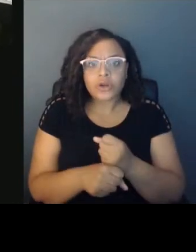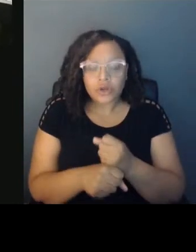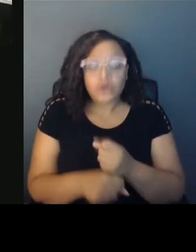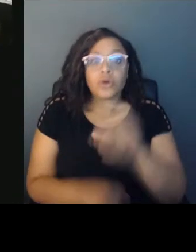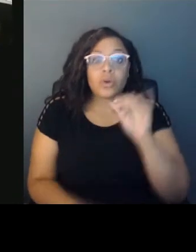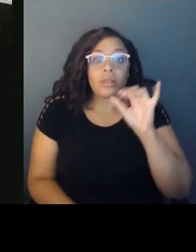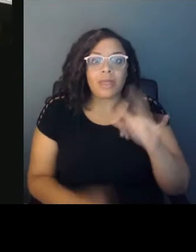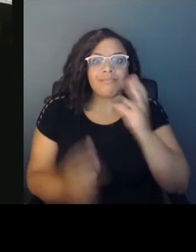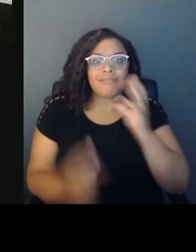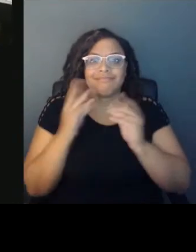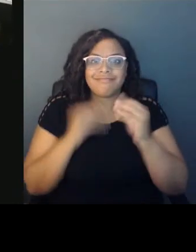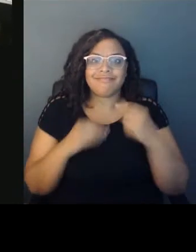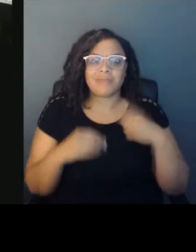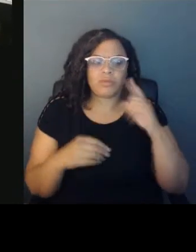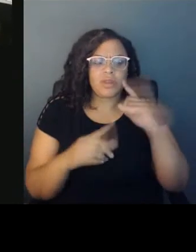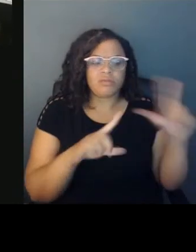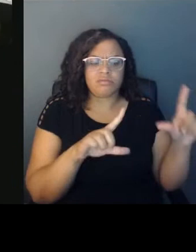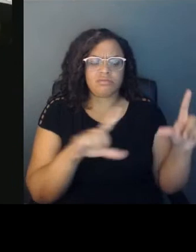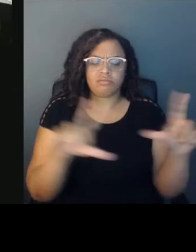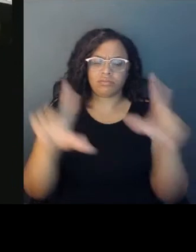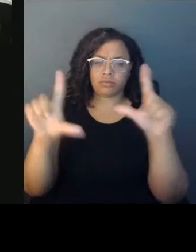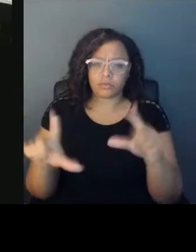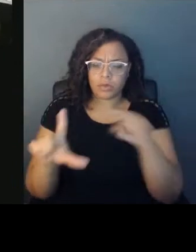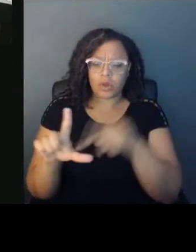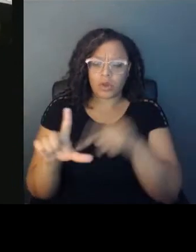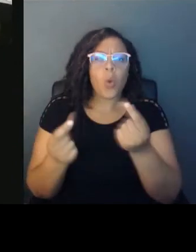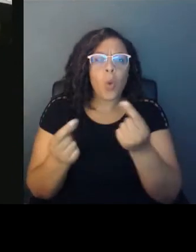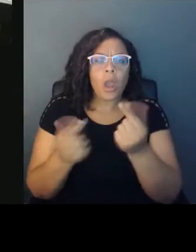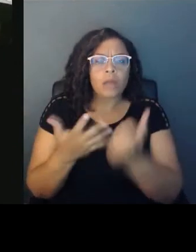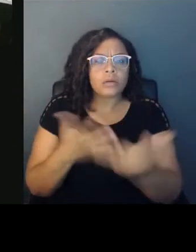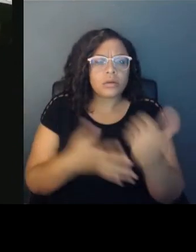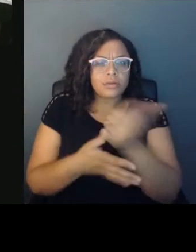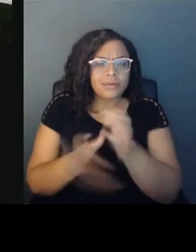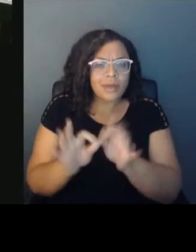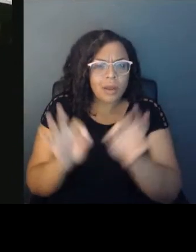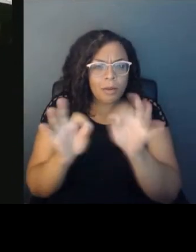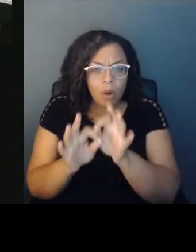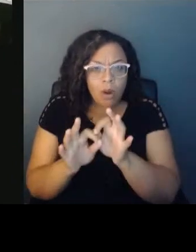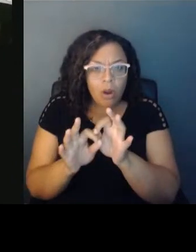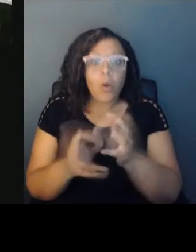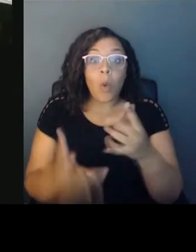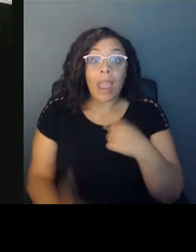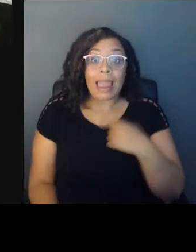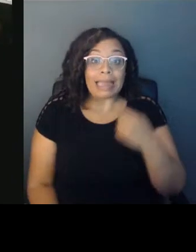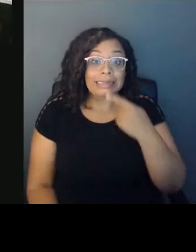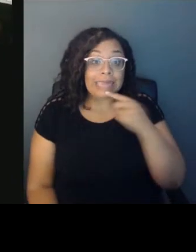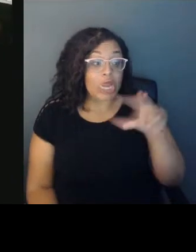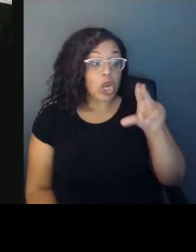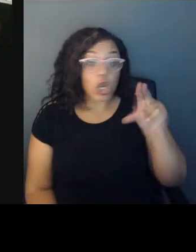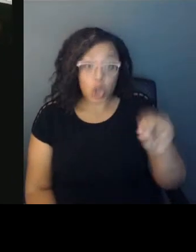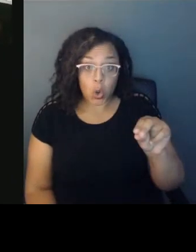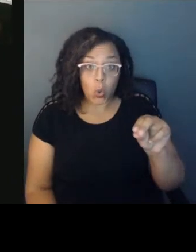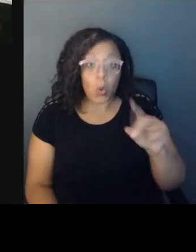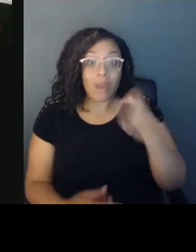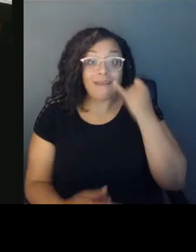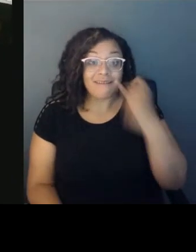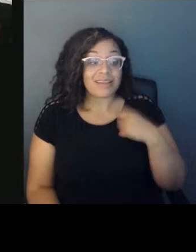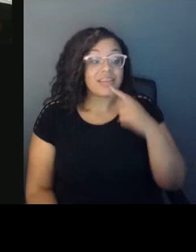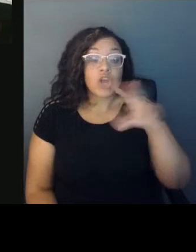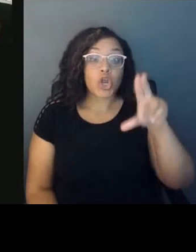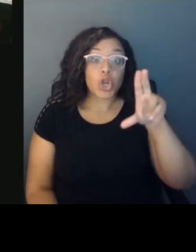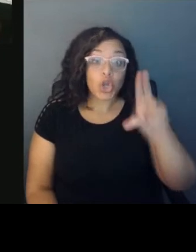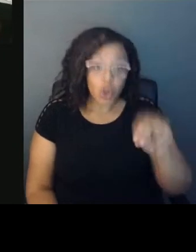important? What do I need to say no to? Because when I say no to other things, I'm saying yes to myself. So I'm saying yes to W-N-E-T,